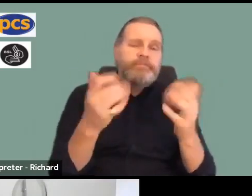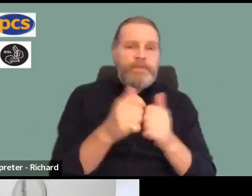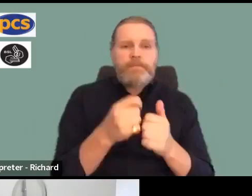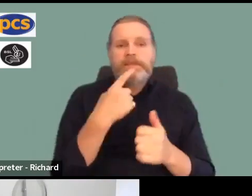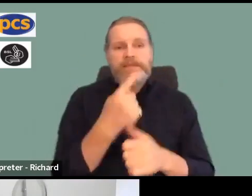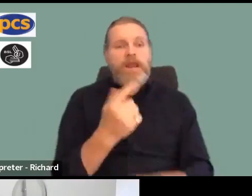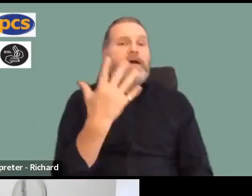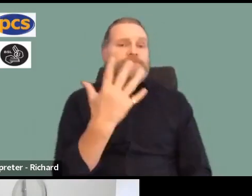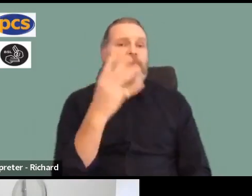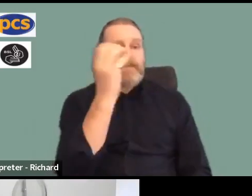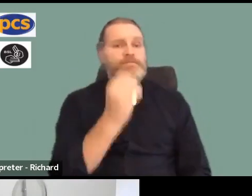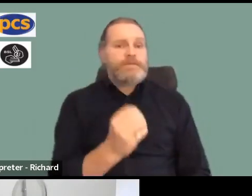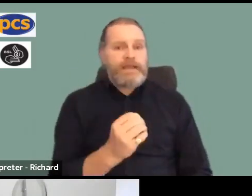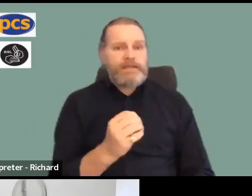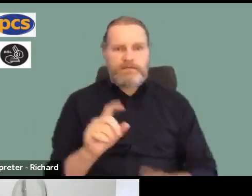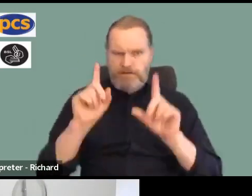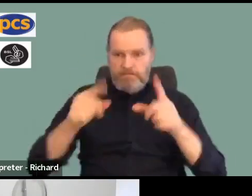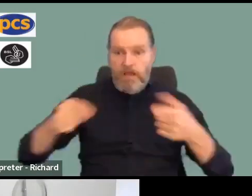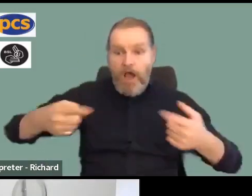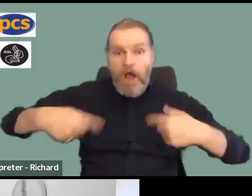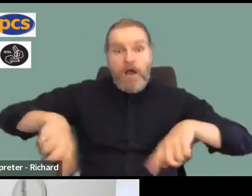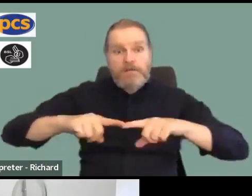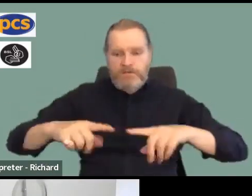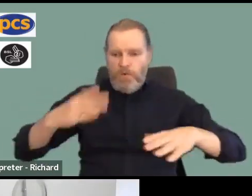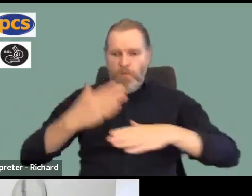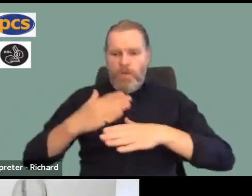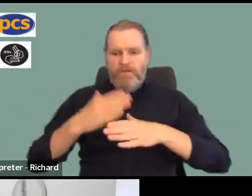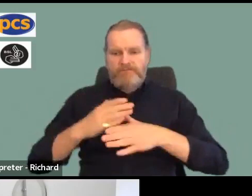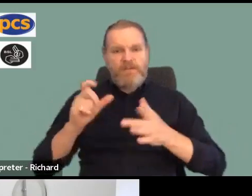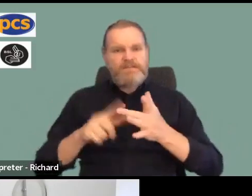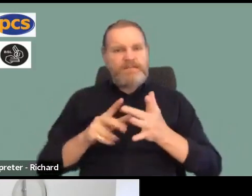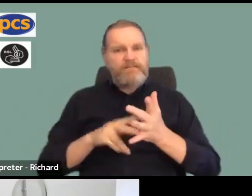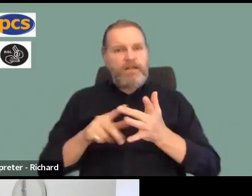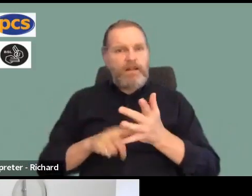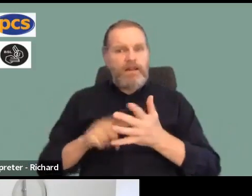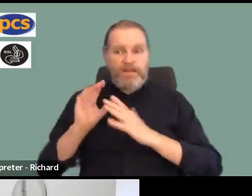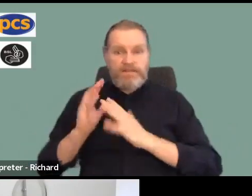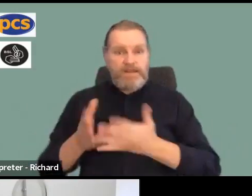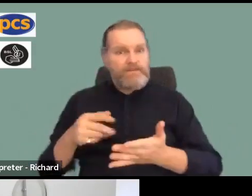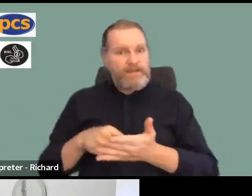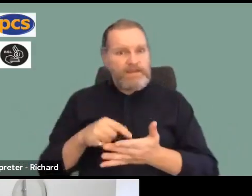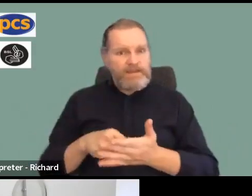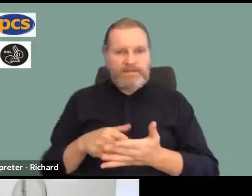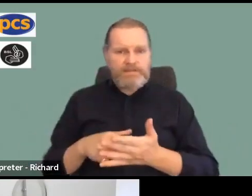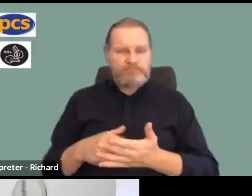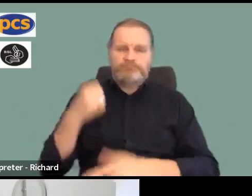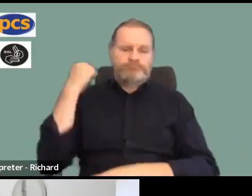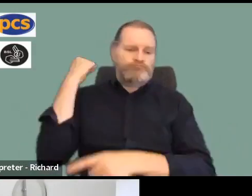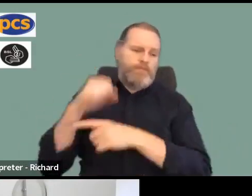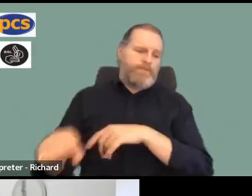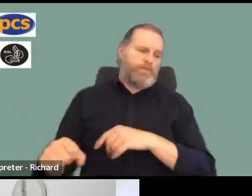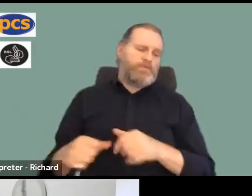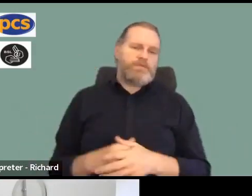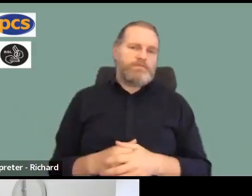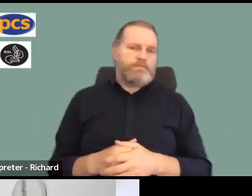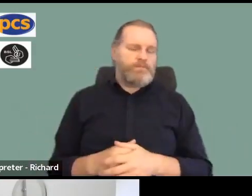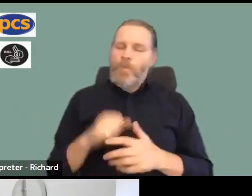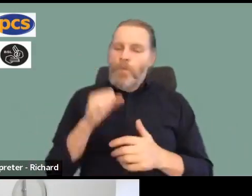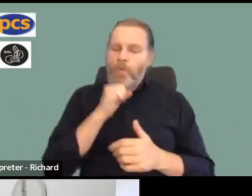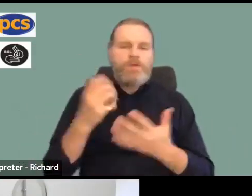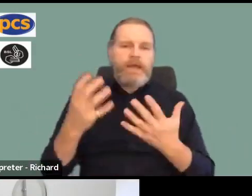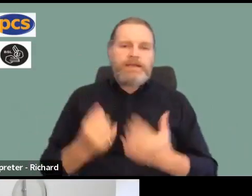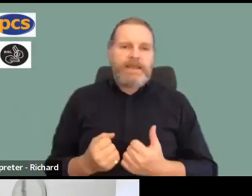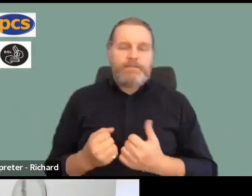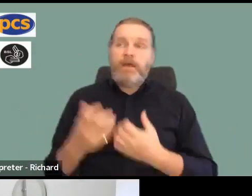recommendation. In the civil service, they refused to accept the recommendation and have told the senior civil servicer like us they must get